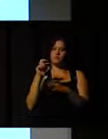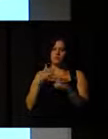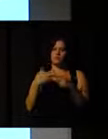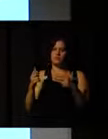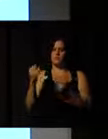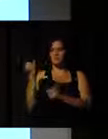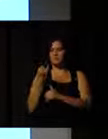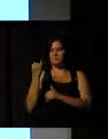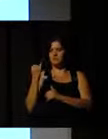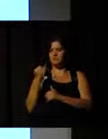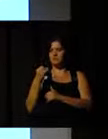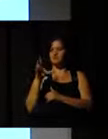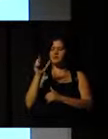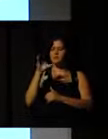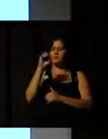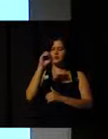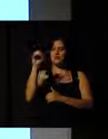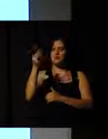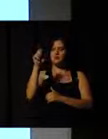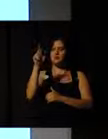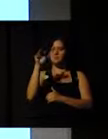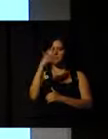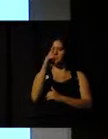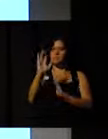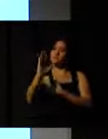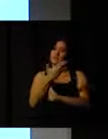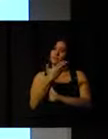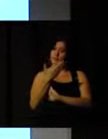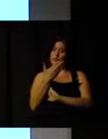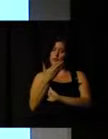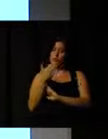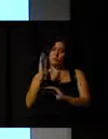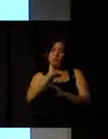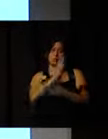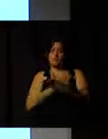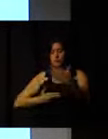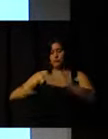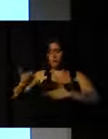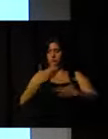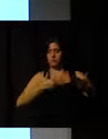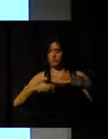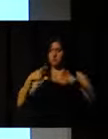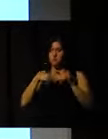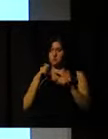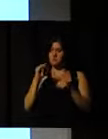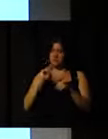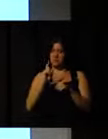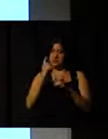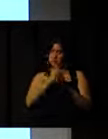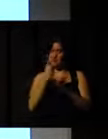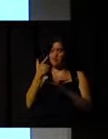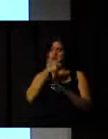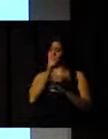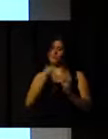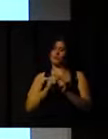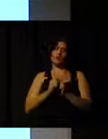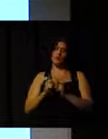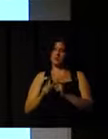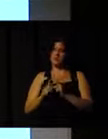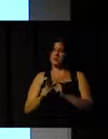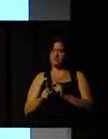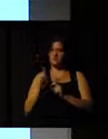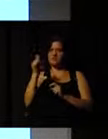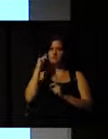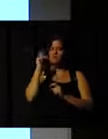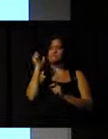the aspect of cooperation. Without cooperation, what they are doing is impossible. And I think this is